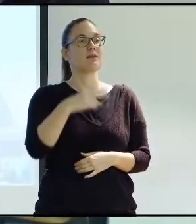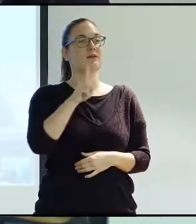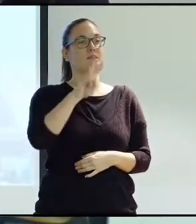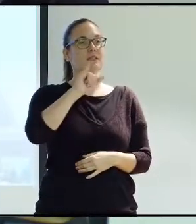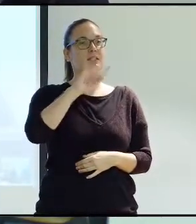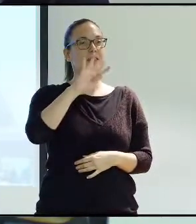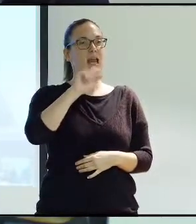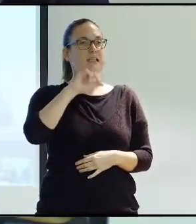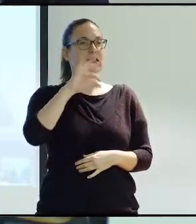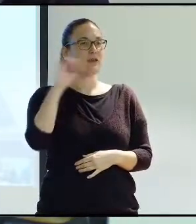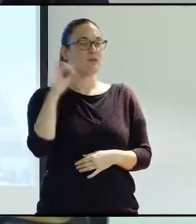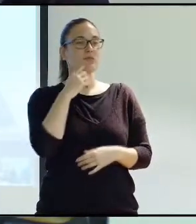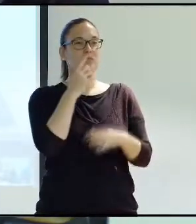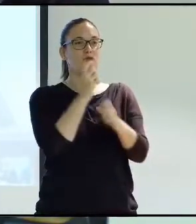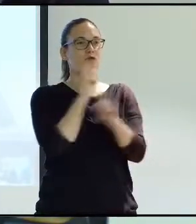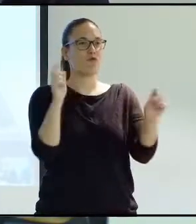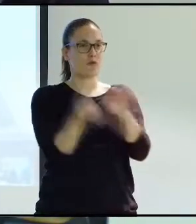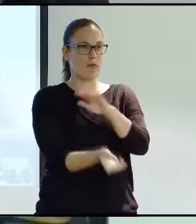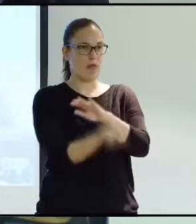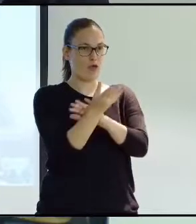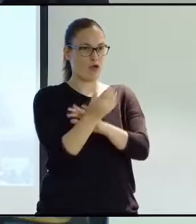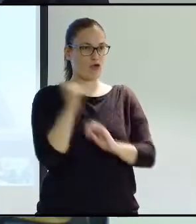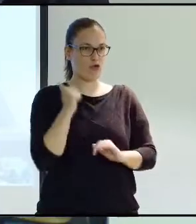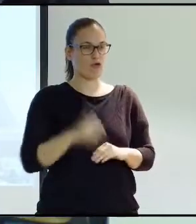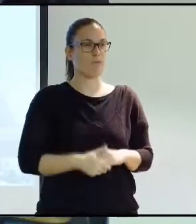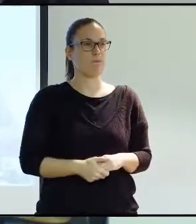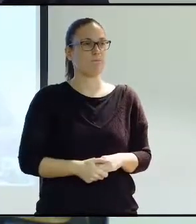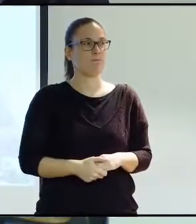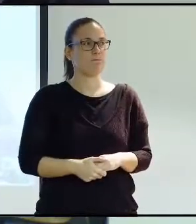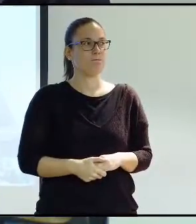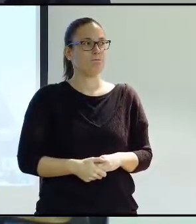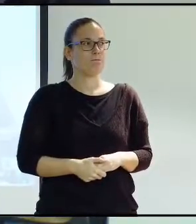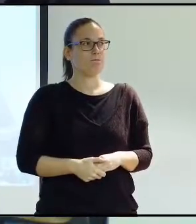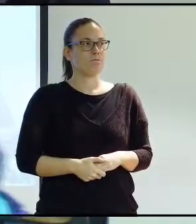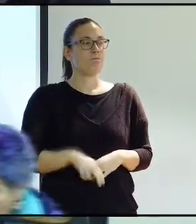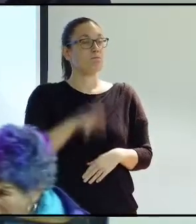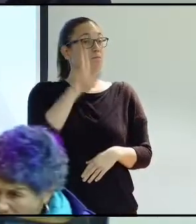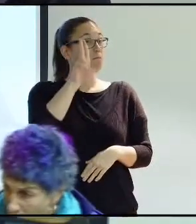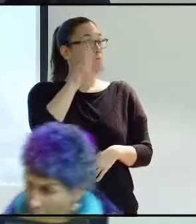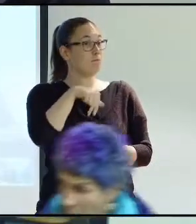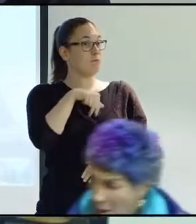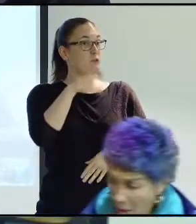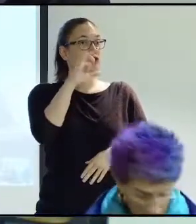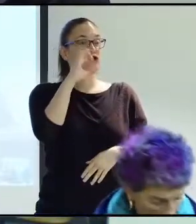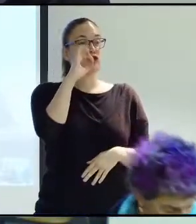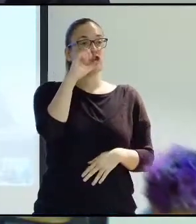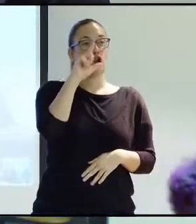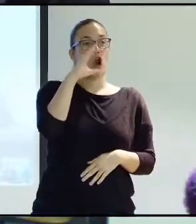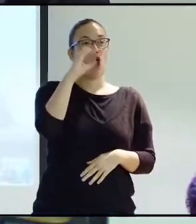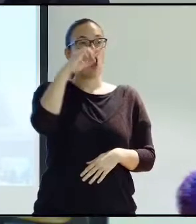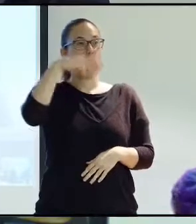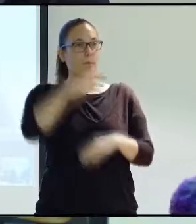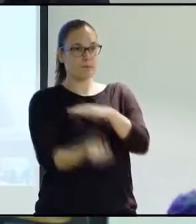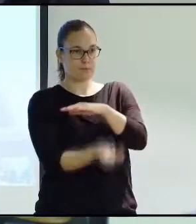And he's also been a founding member of VID in Galicia. He also founded